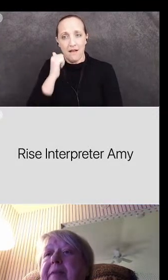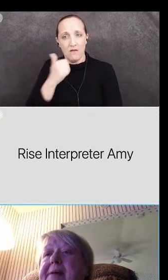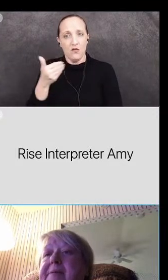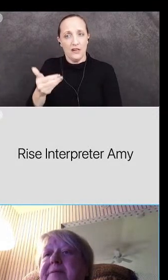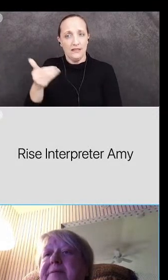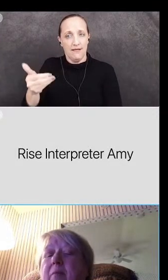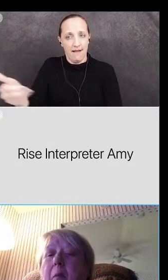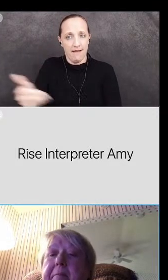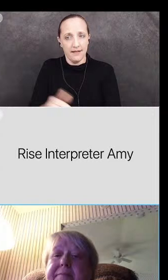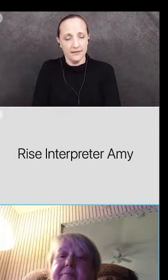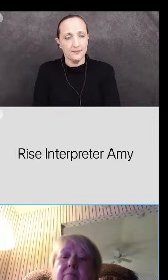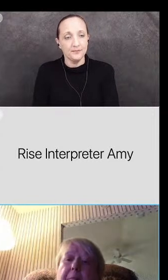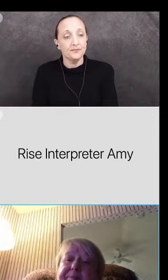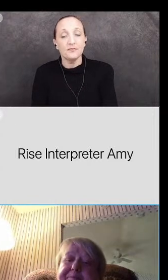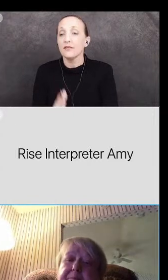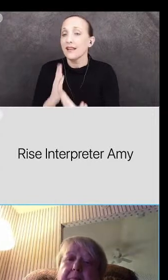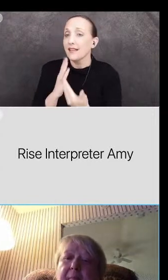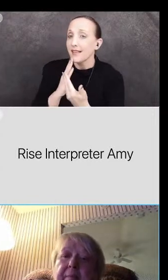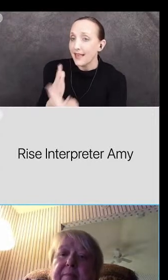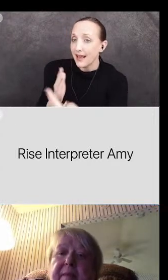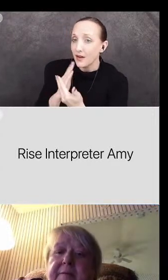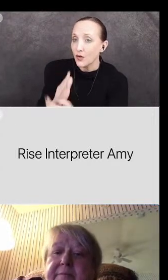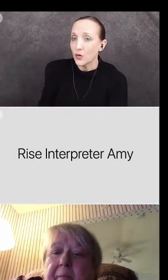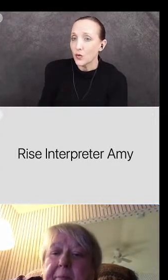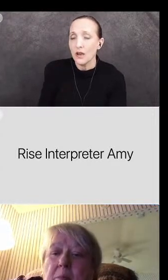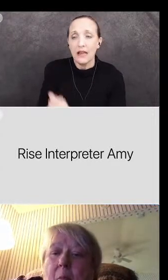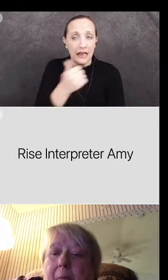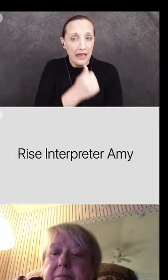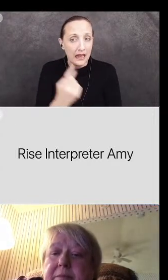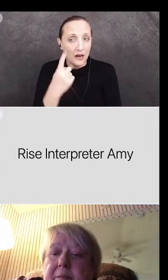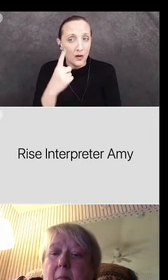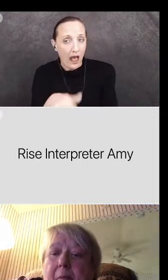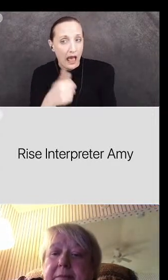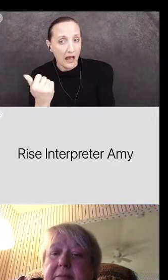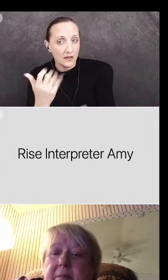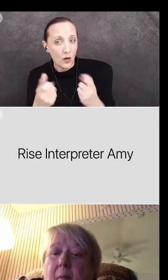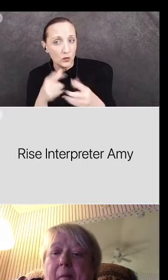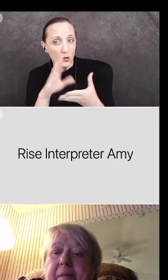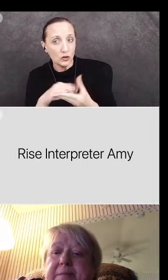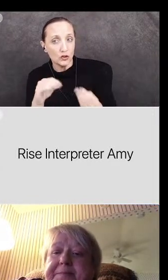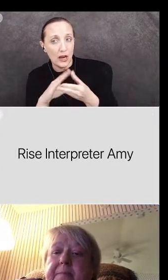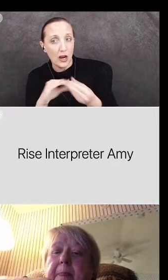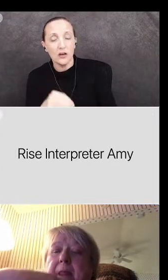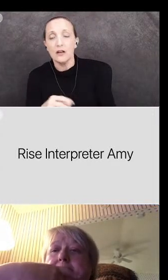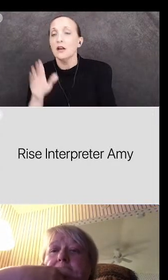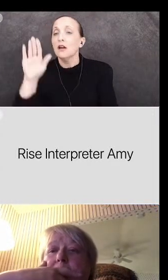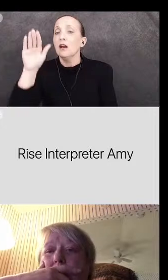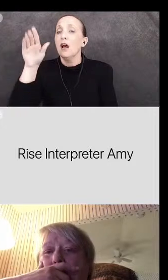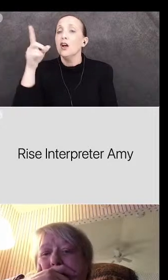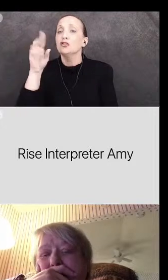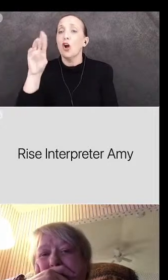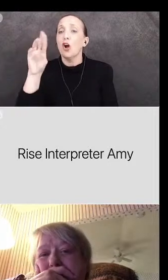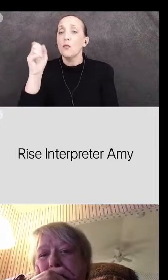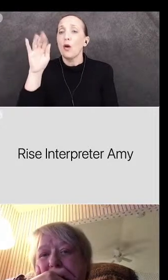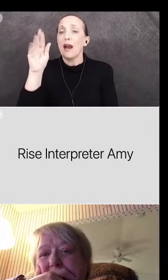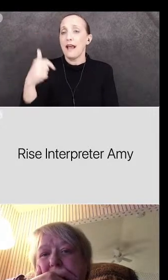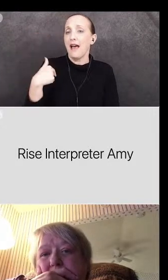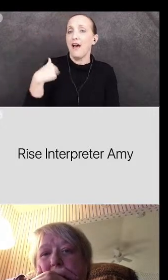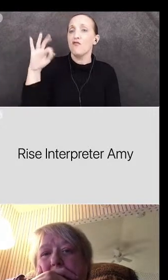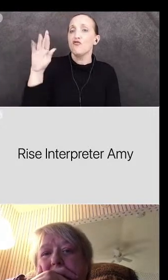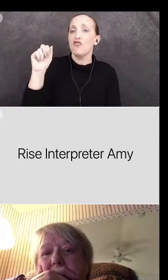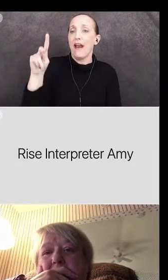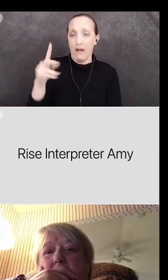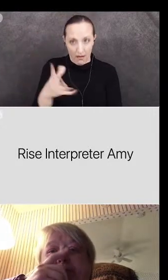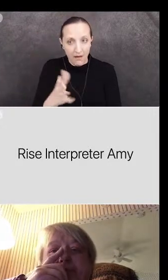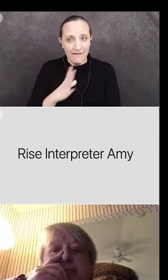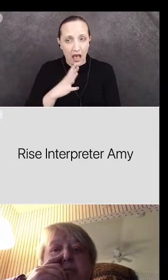Thank you. Thank you. Is there anybody else I'd like to share? Dr. Miranda, this is Frank. Oh, go ahead,